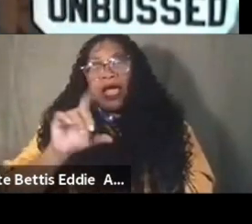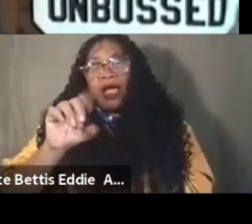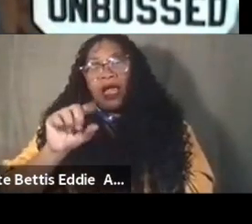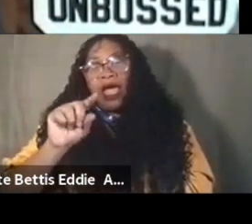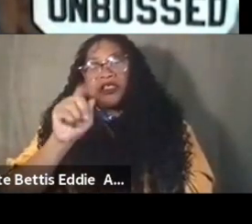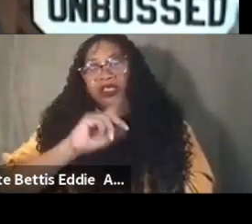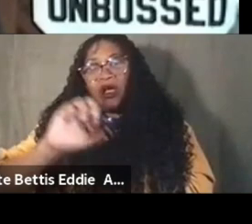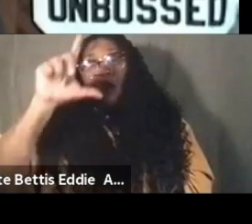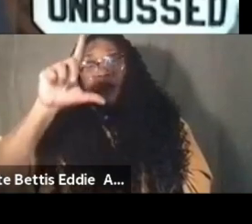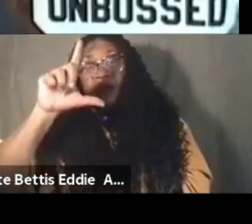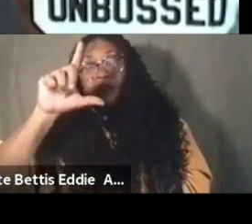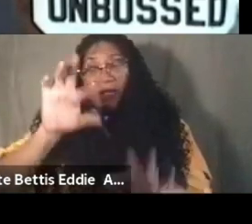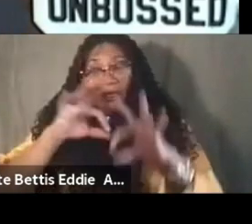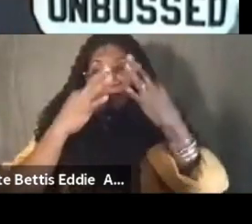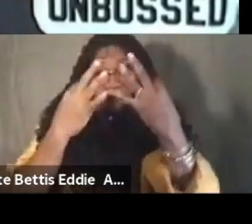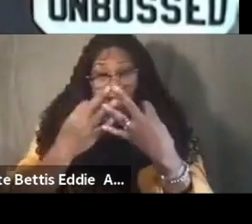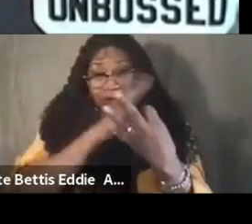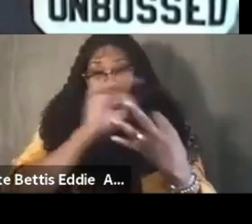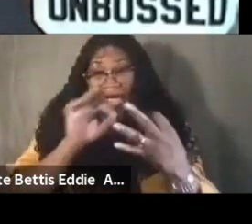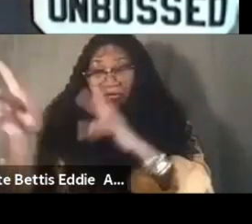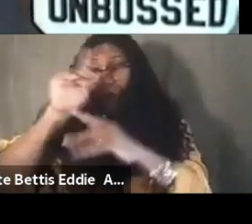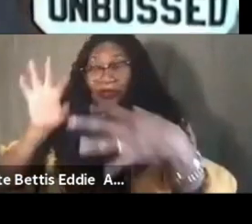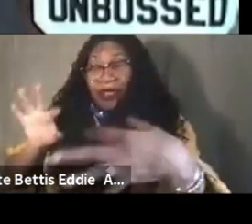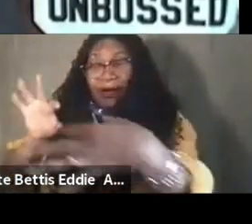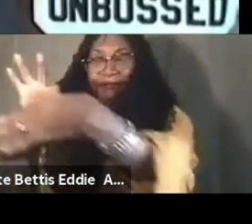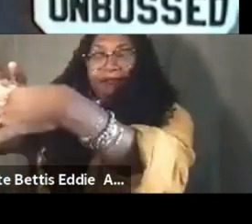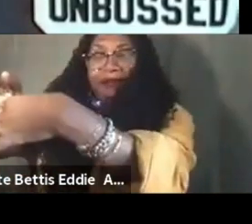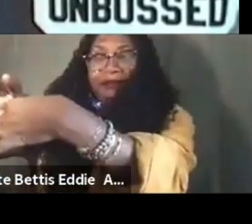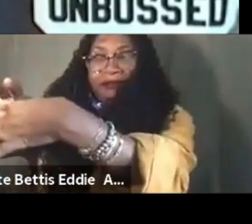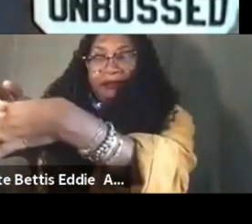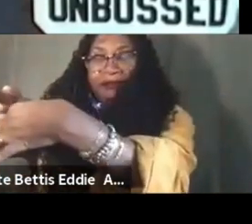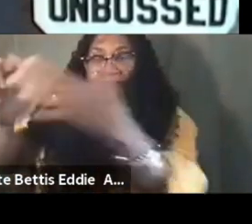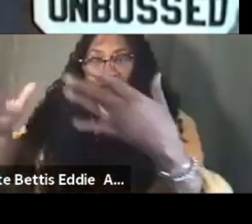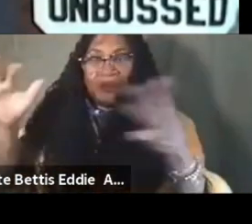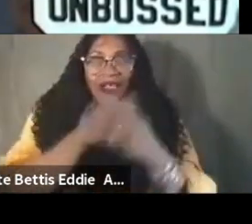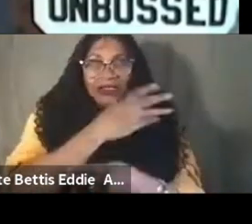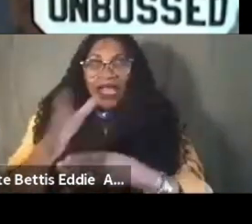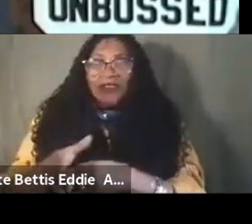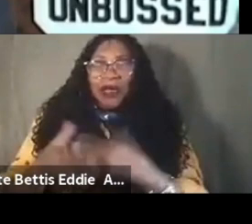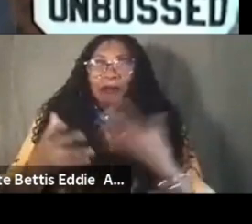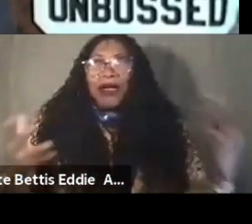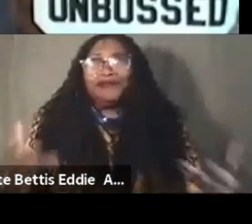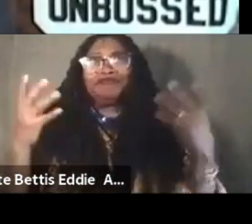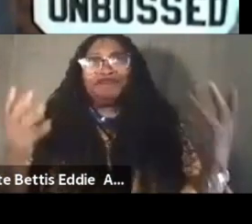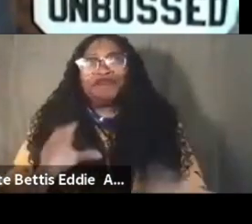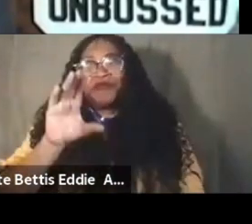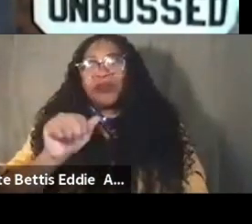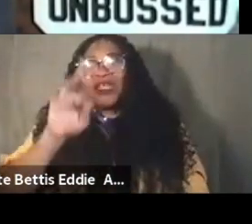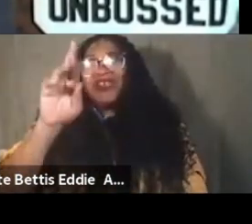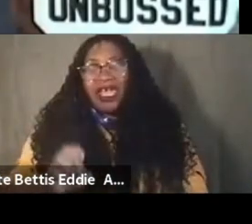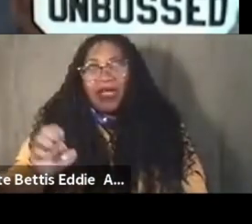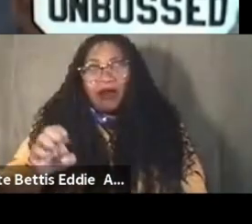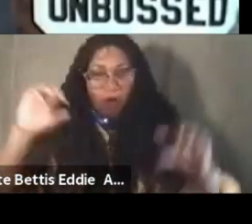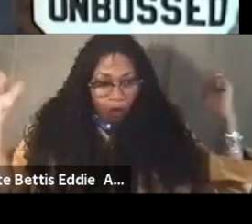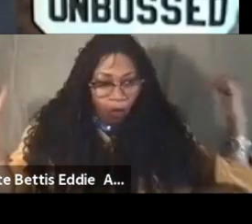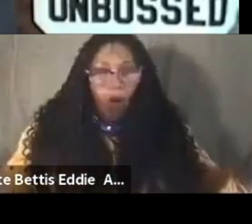part of the family part of that network um that's the kind of thing about care to me so the care has been about the collective care thinking very